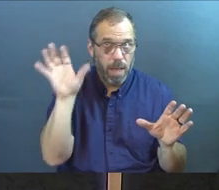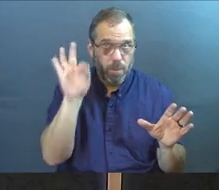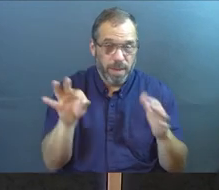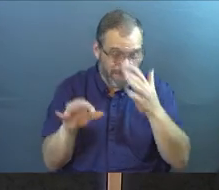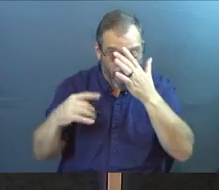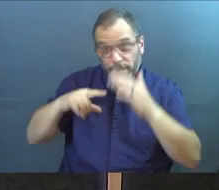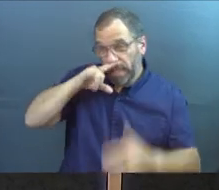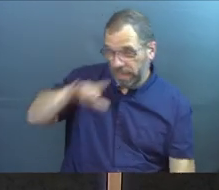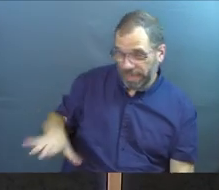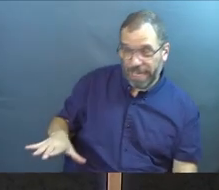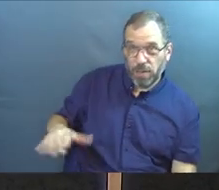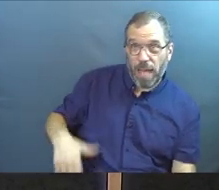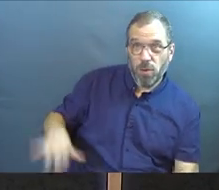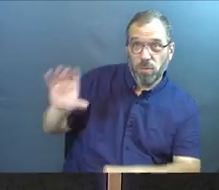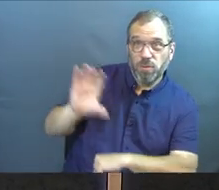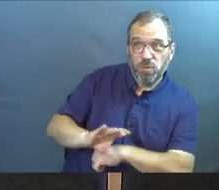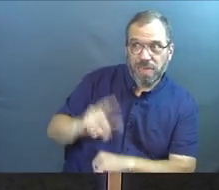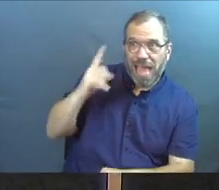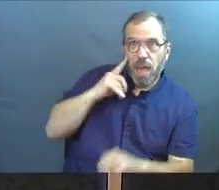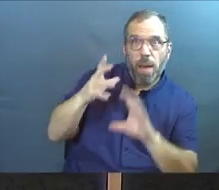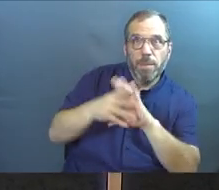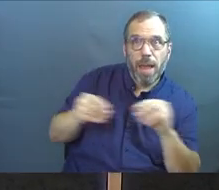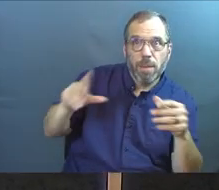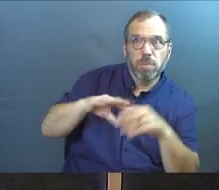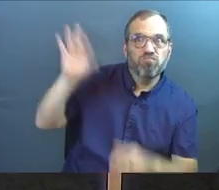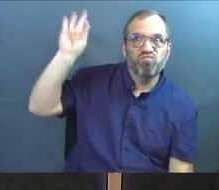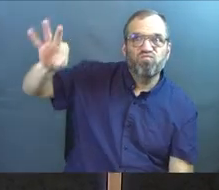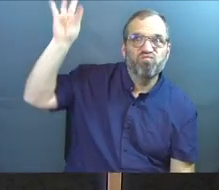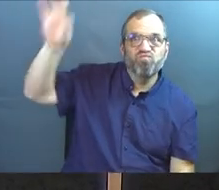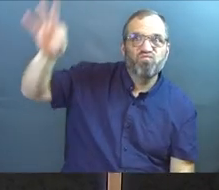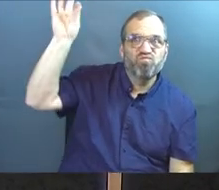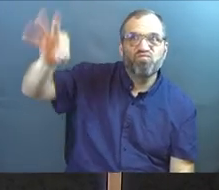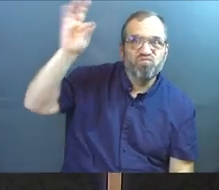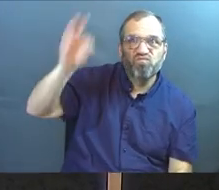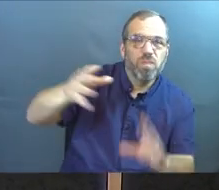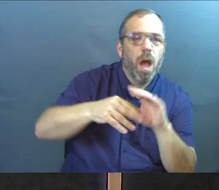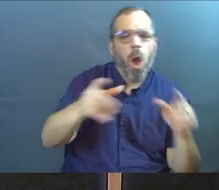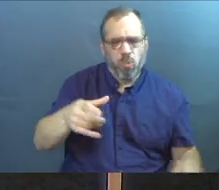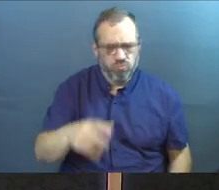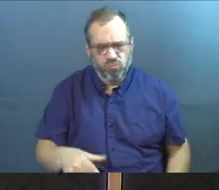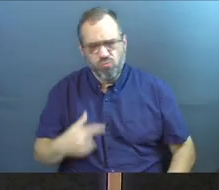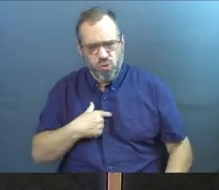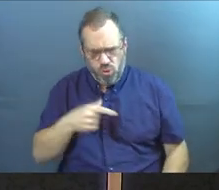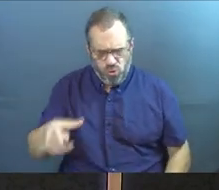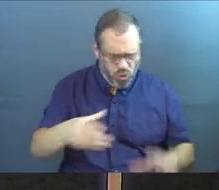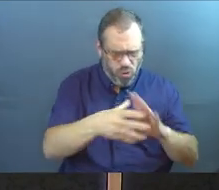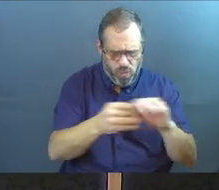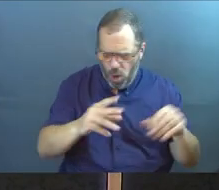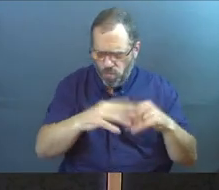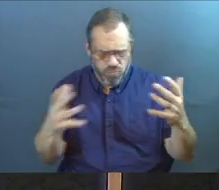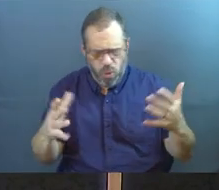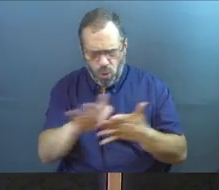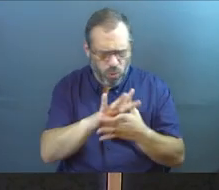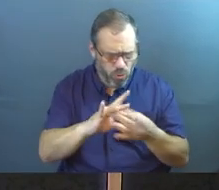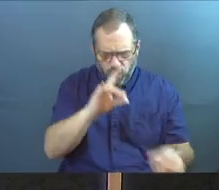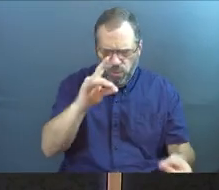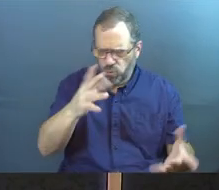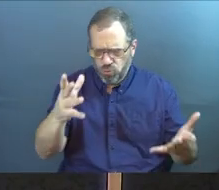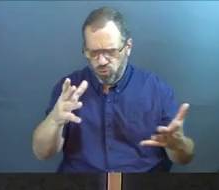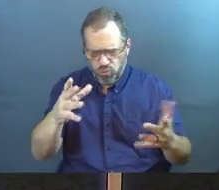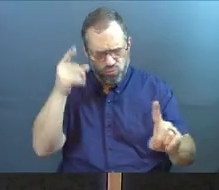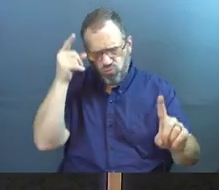Now, when I was a kid growing up in the church, I thought that's what parables were. They used to tell me this is a spiritual